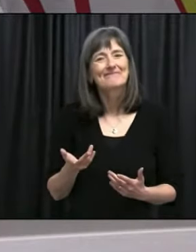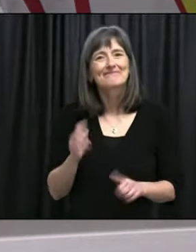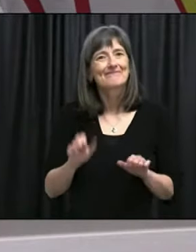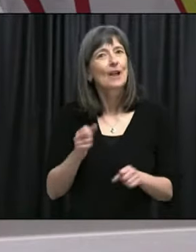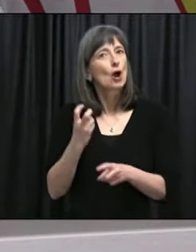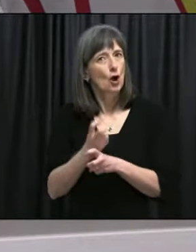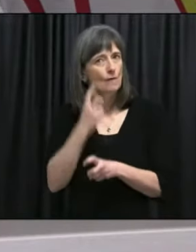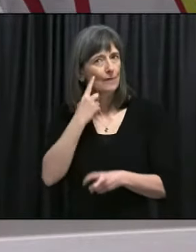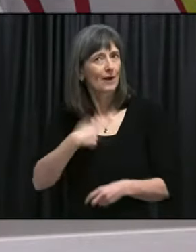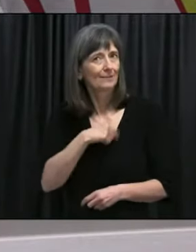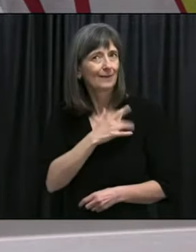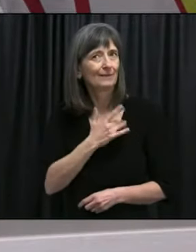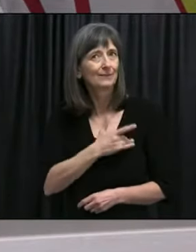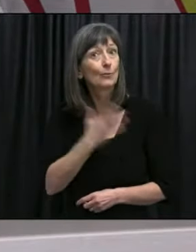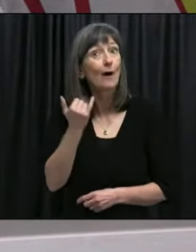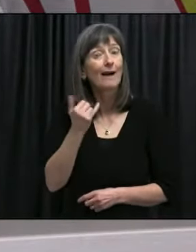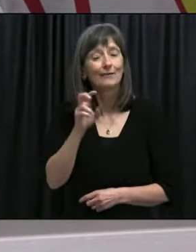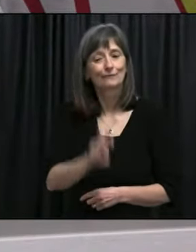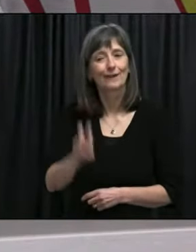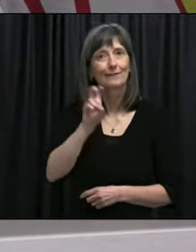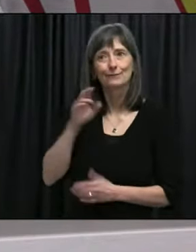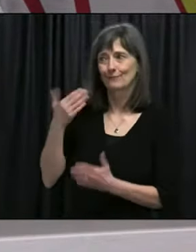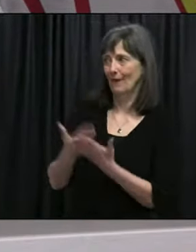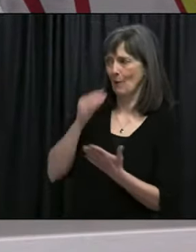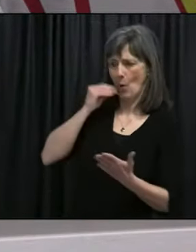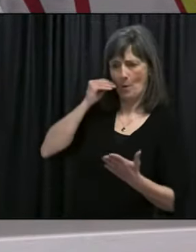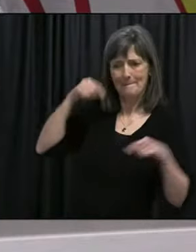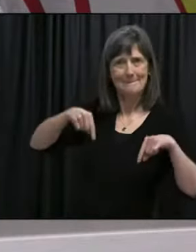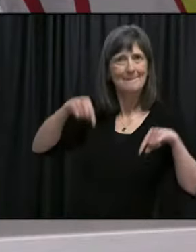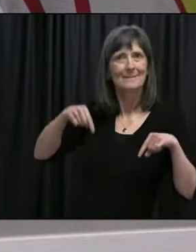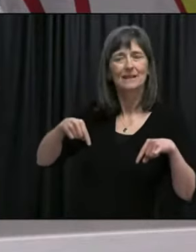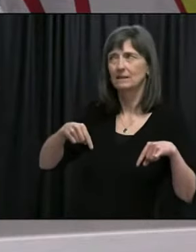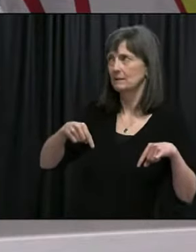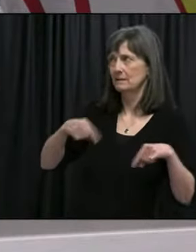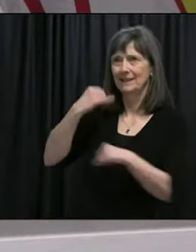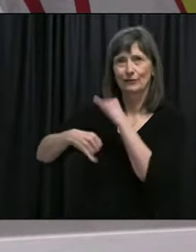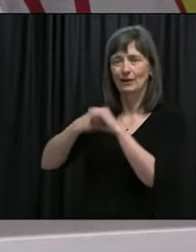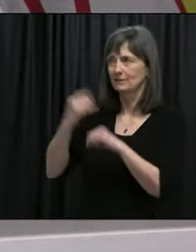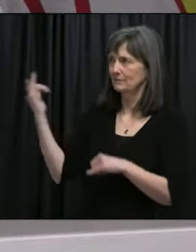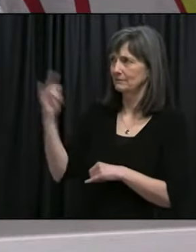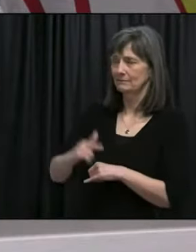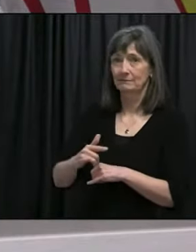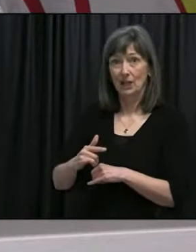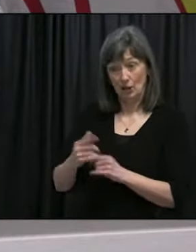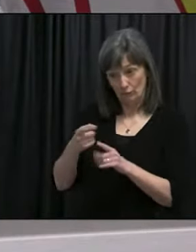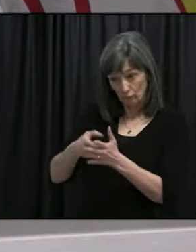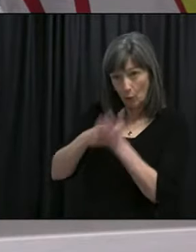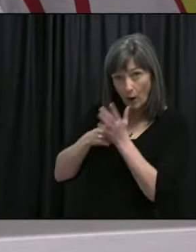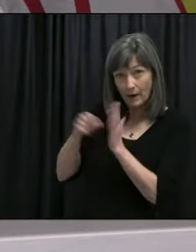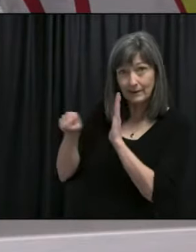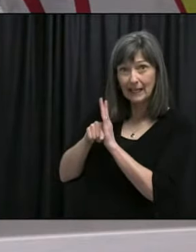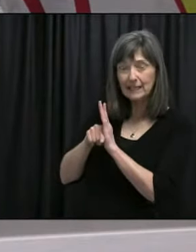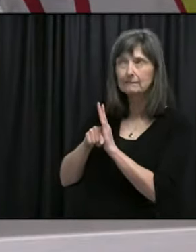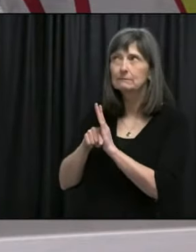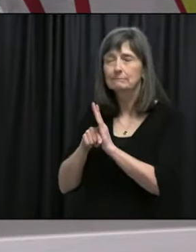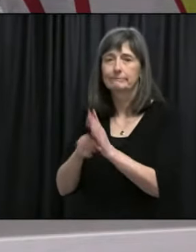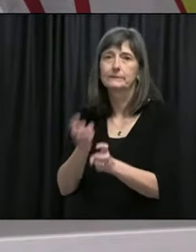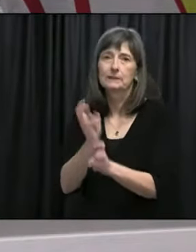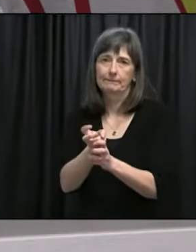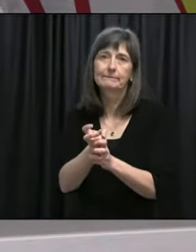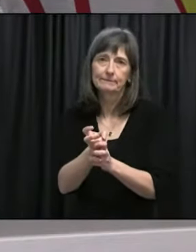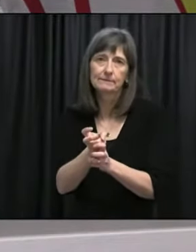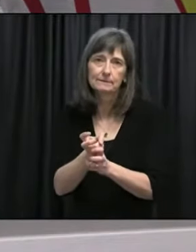it's it's a difficult that will be a very difficult thing to put into place. And so,